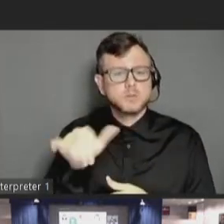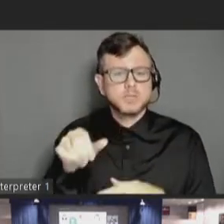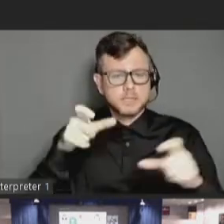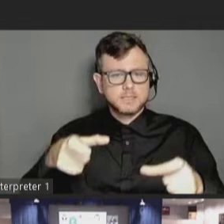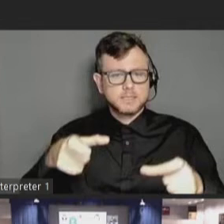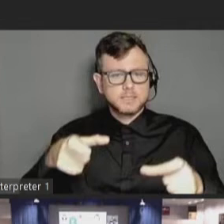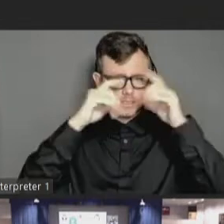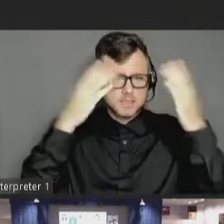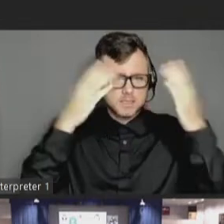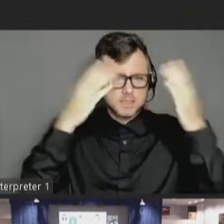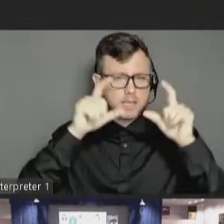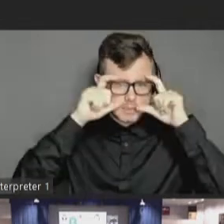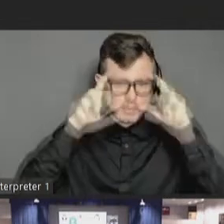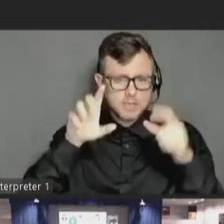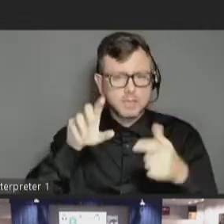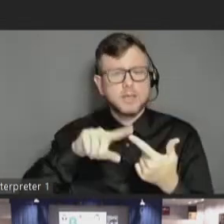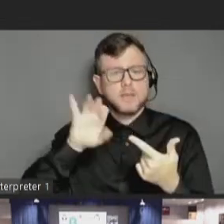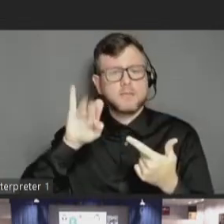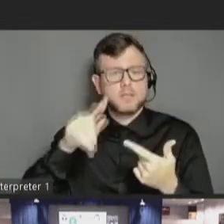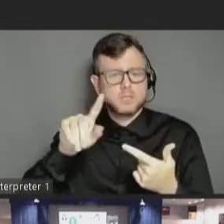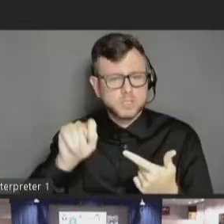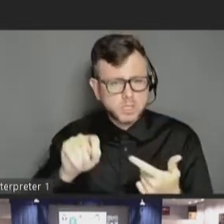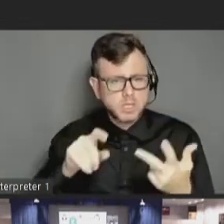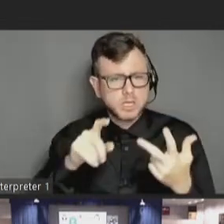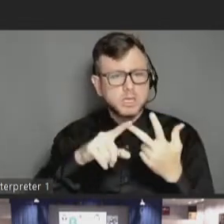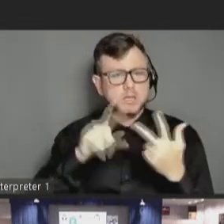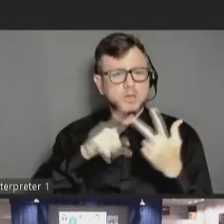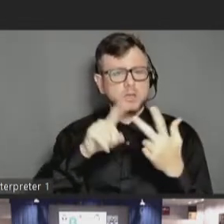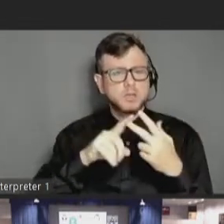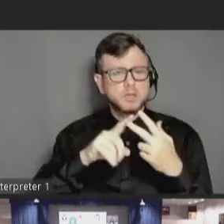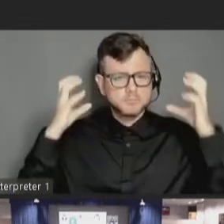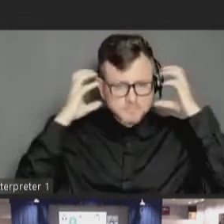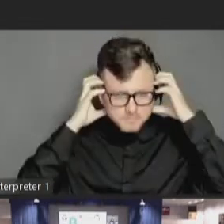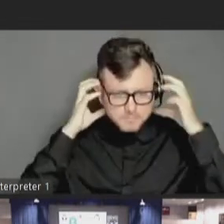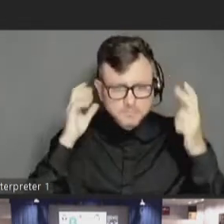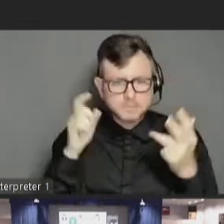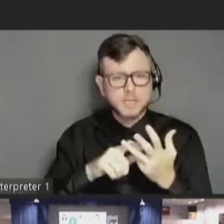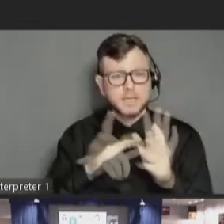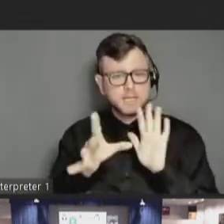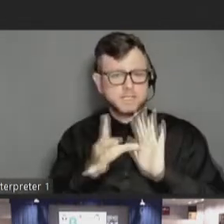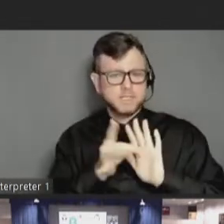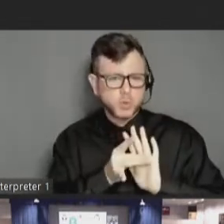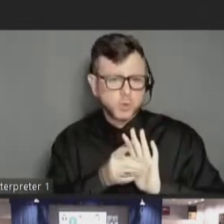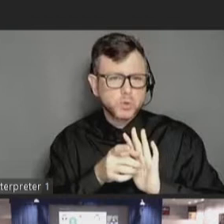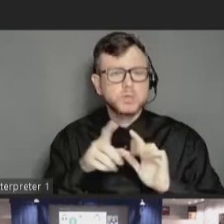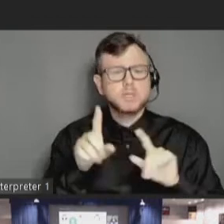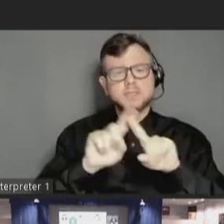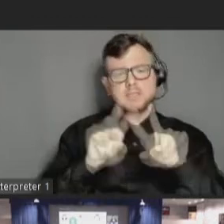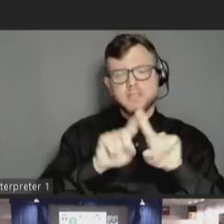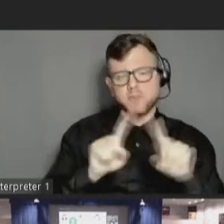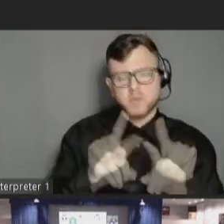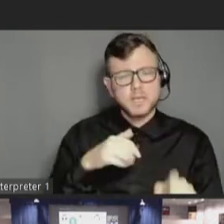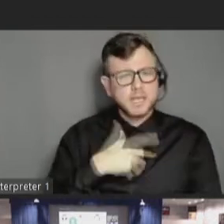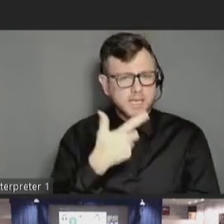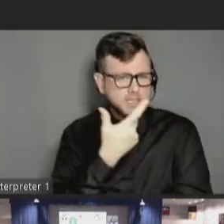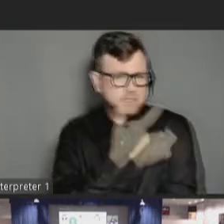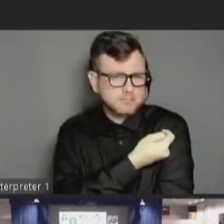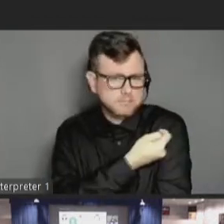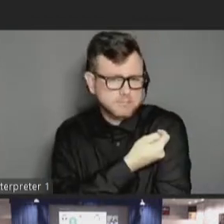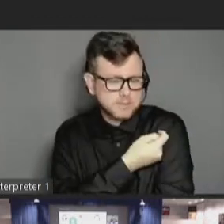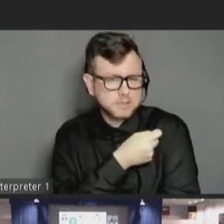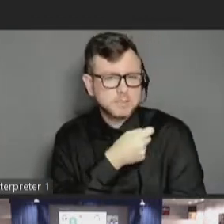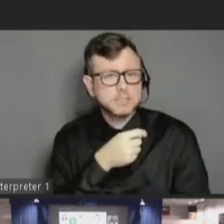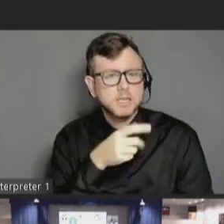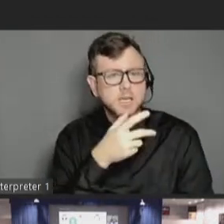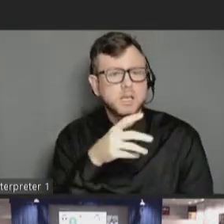and pain-deferring injection tools like a shot blocker, which is that yellow object you see on your screen. These tools, this